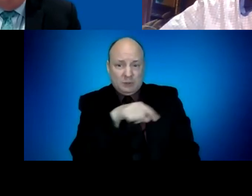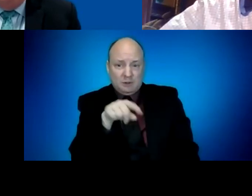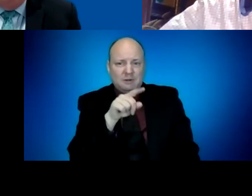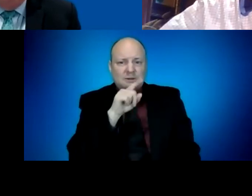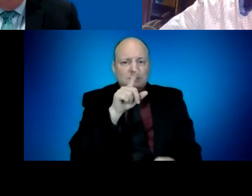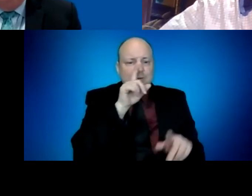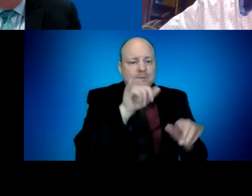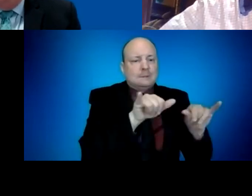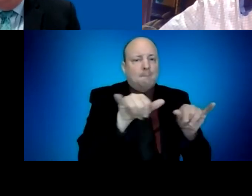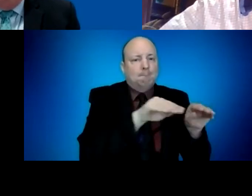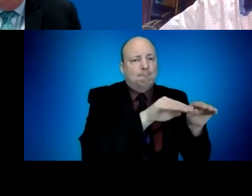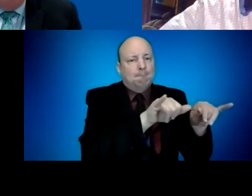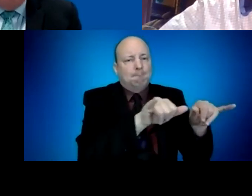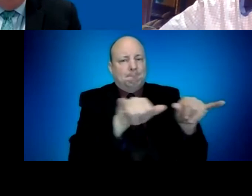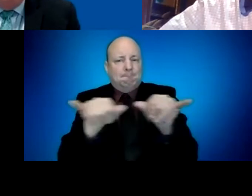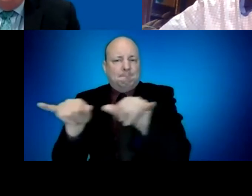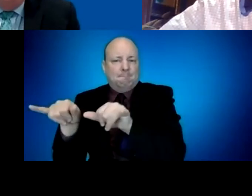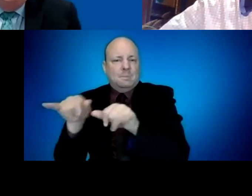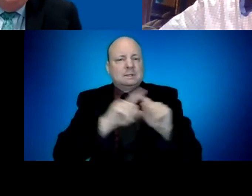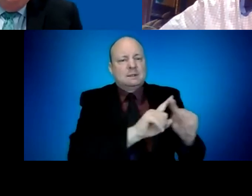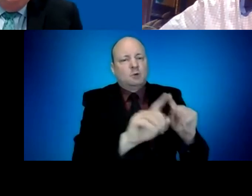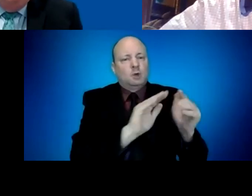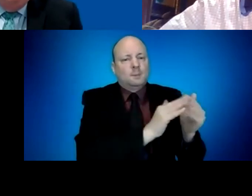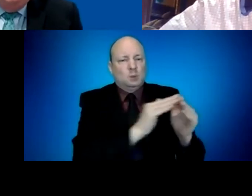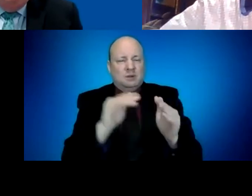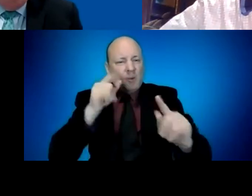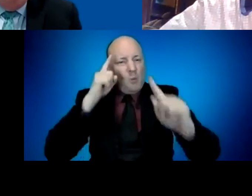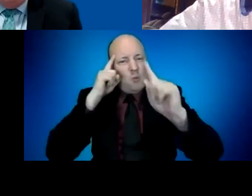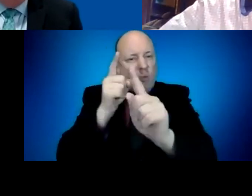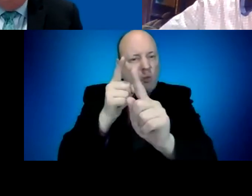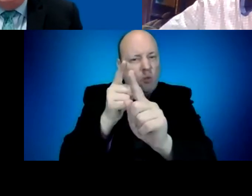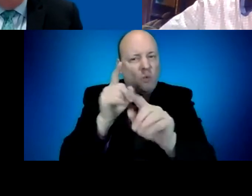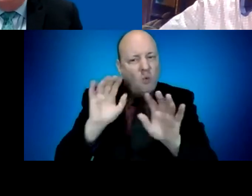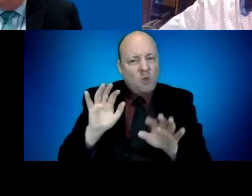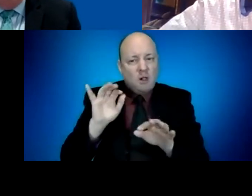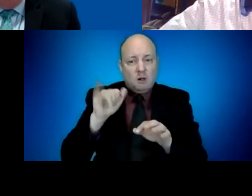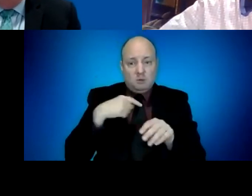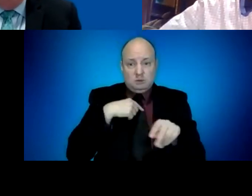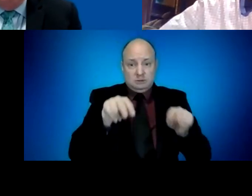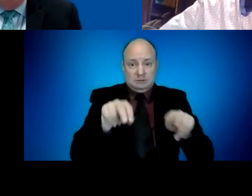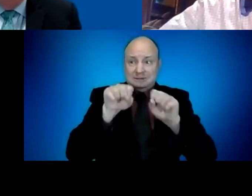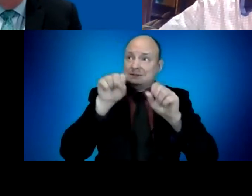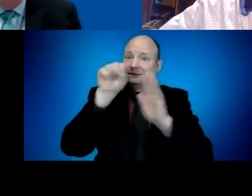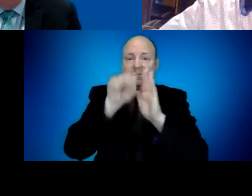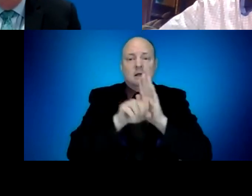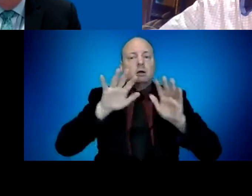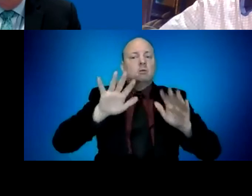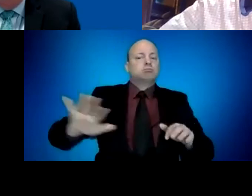standpoint and not try to use a statewide average to mask lack of vaccination in other communities.